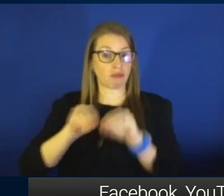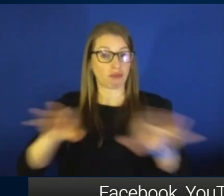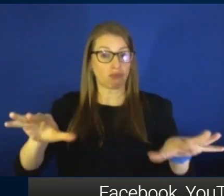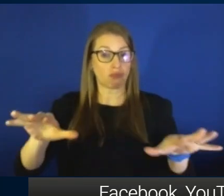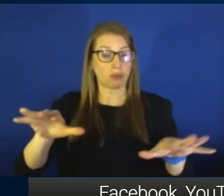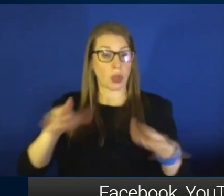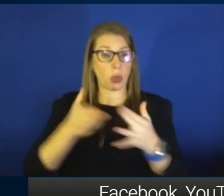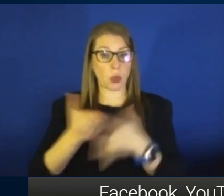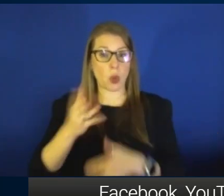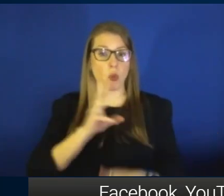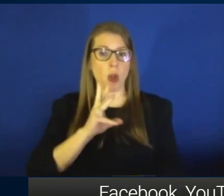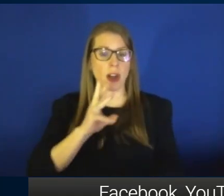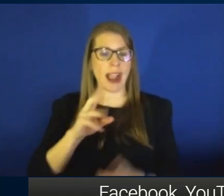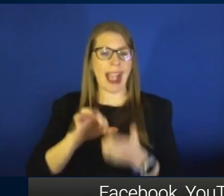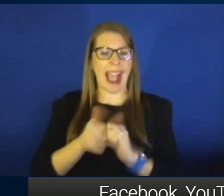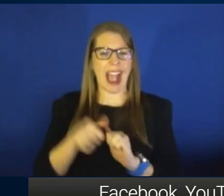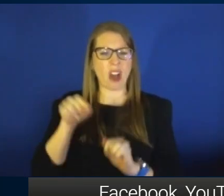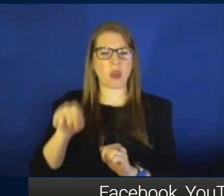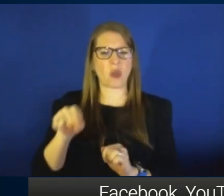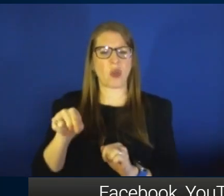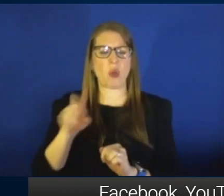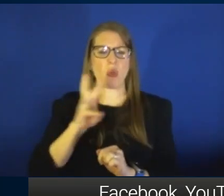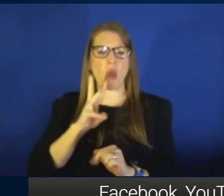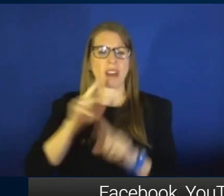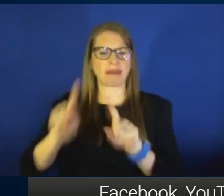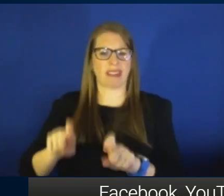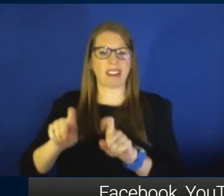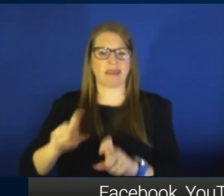then how is wastewater a reliable means of detection?